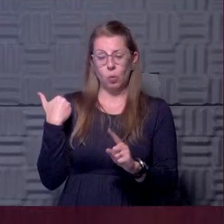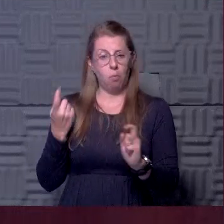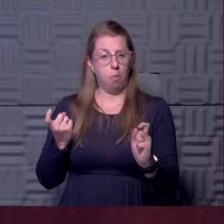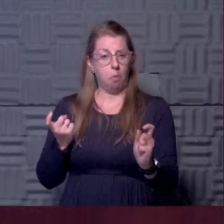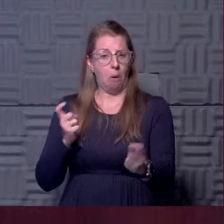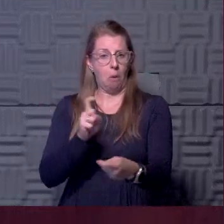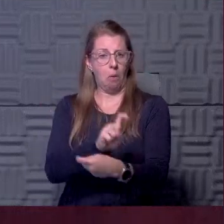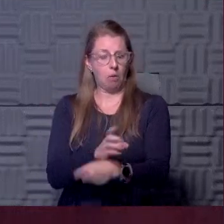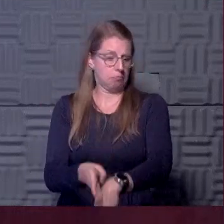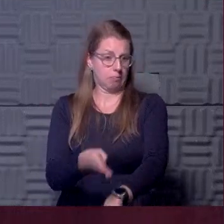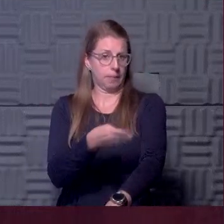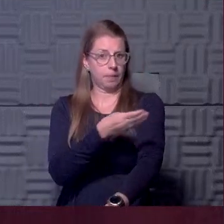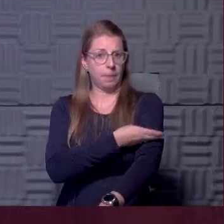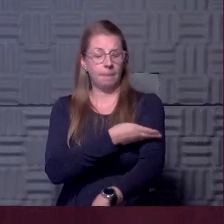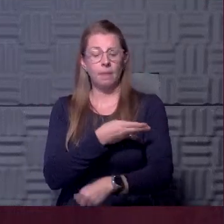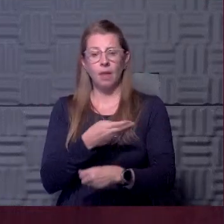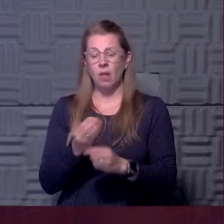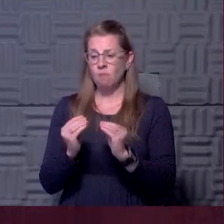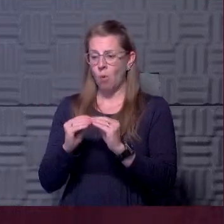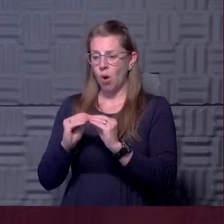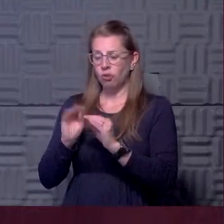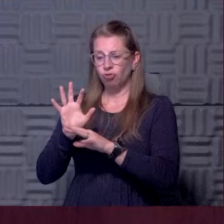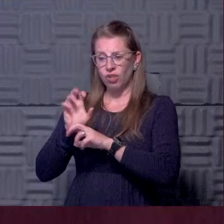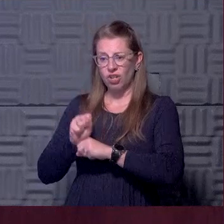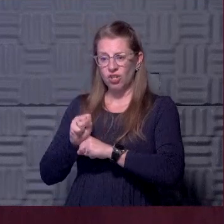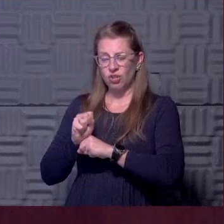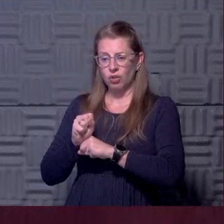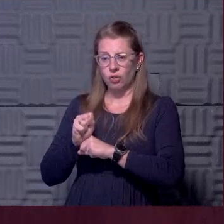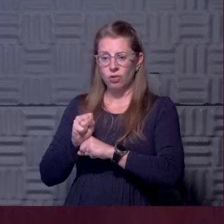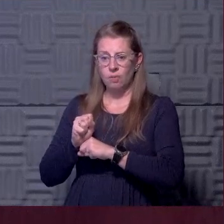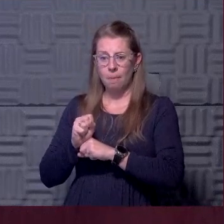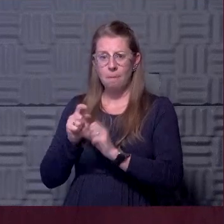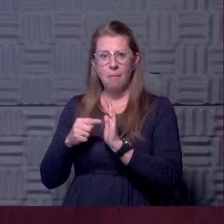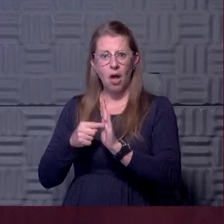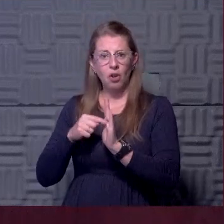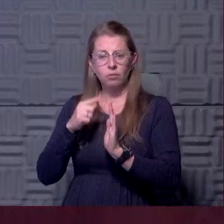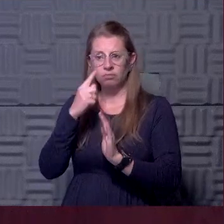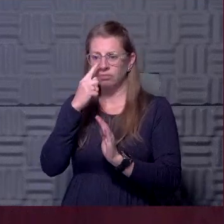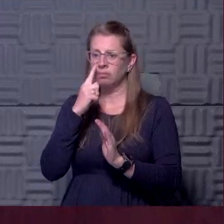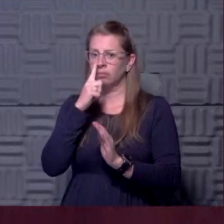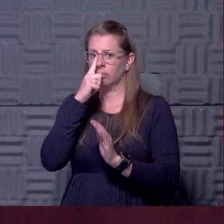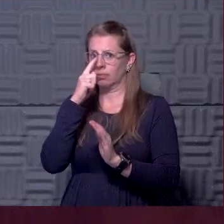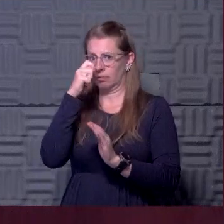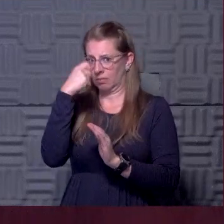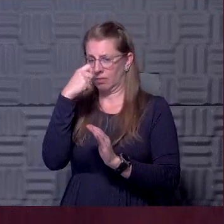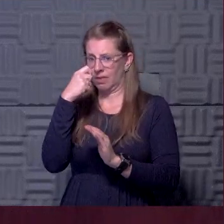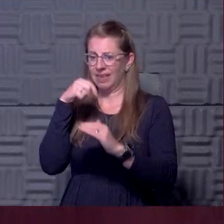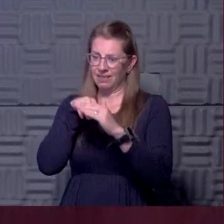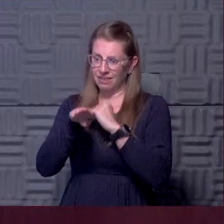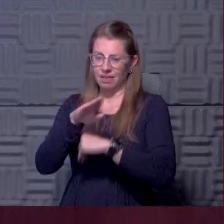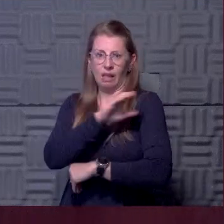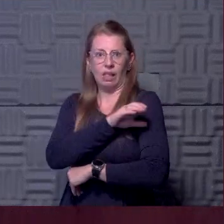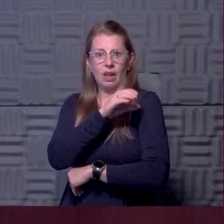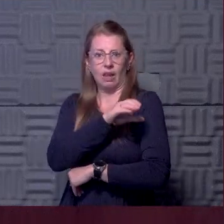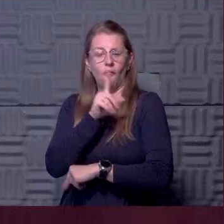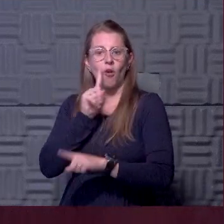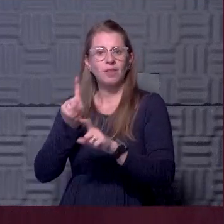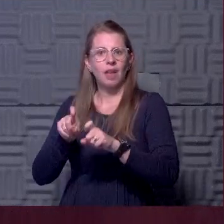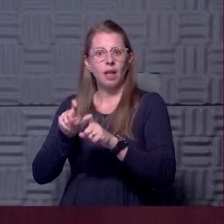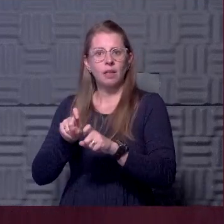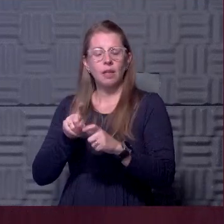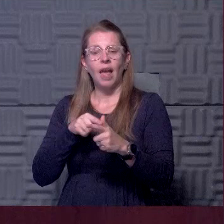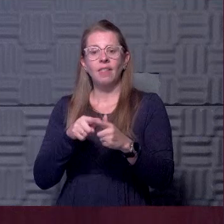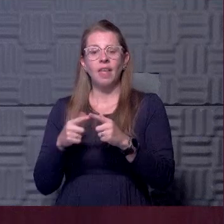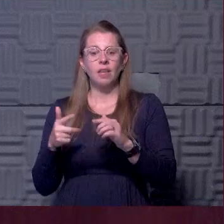standpoint where we were kind of using, let's say the more traditional model of nasal pharyngeal swabs and, and go into your clinic to get a test to then the